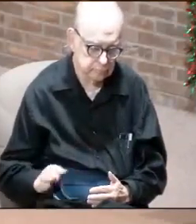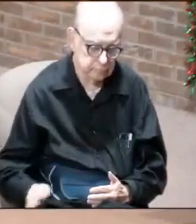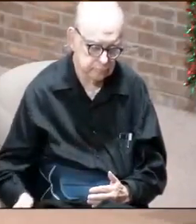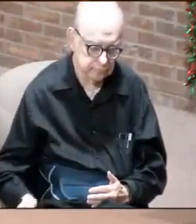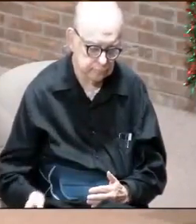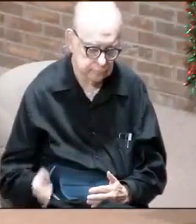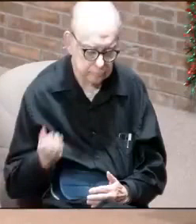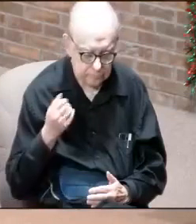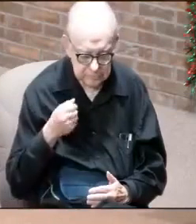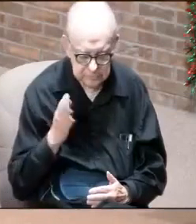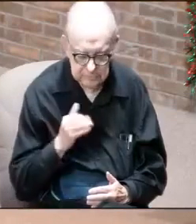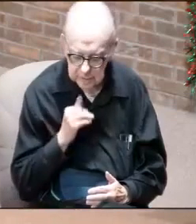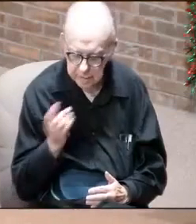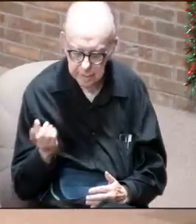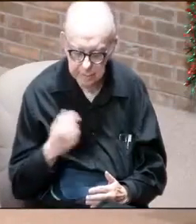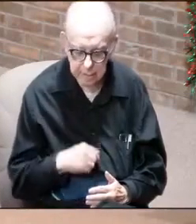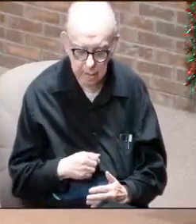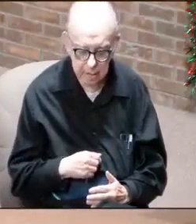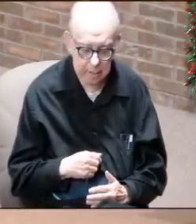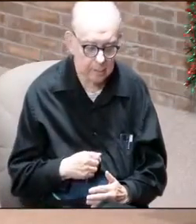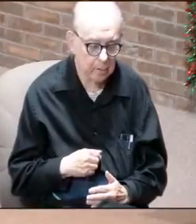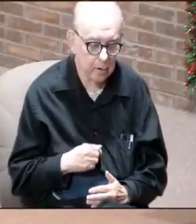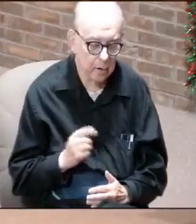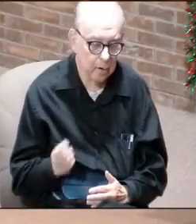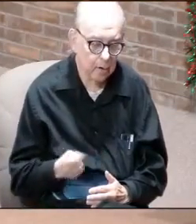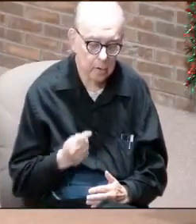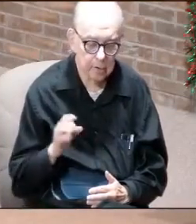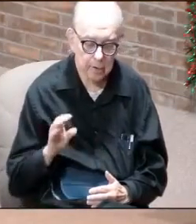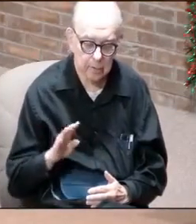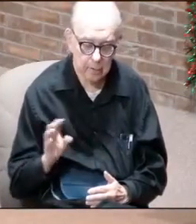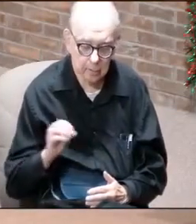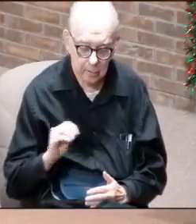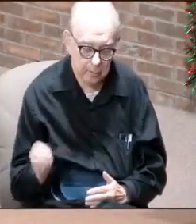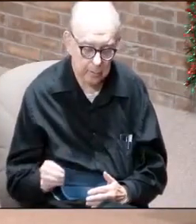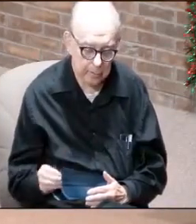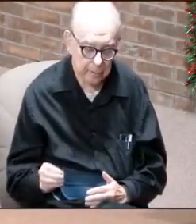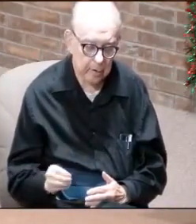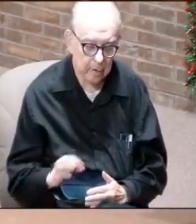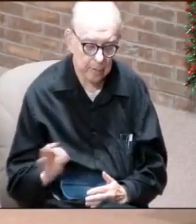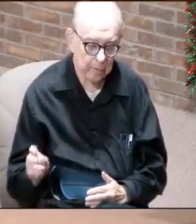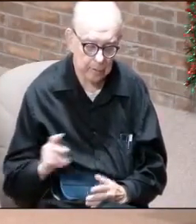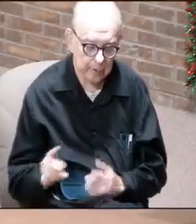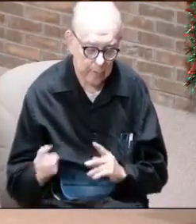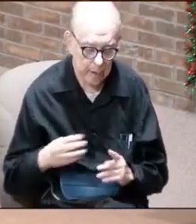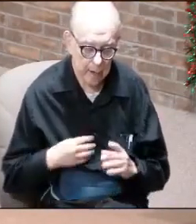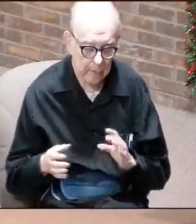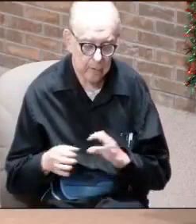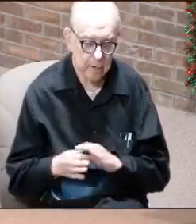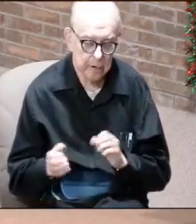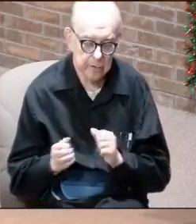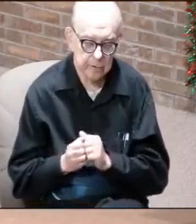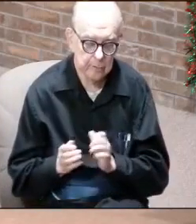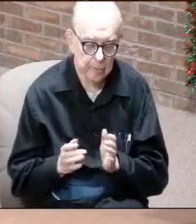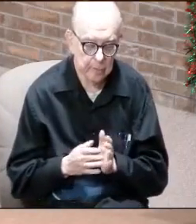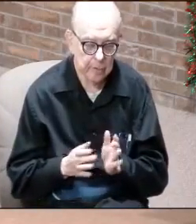only four percent of those people would have a relationship with Jesus Christ.